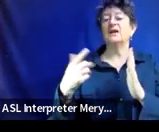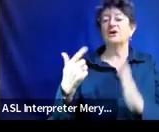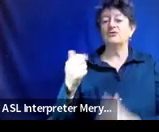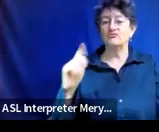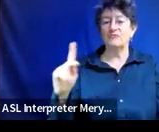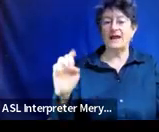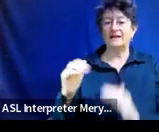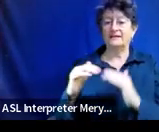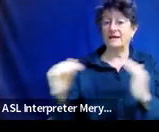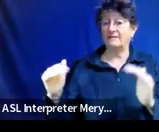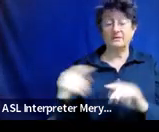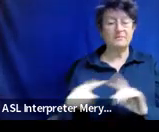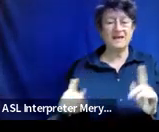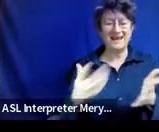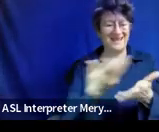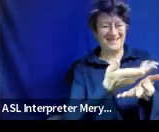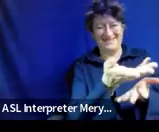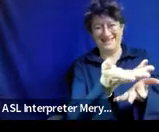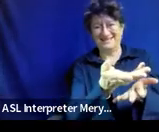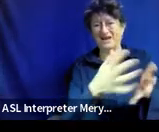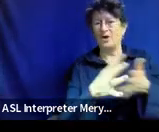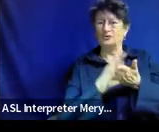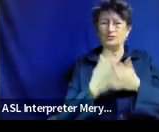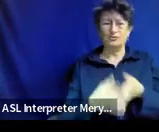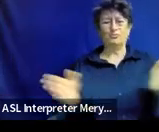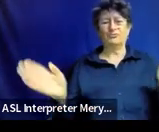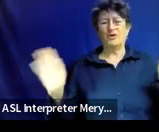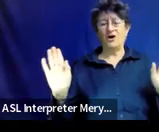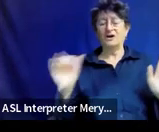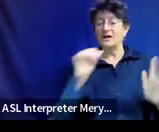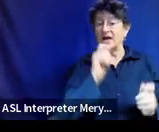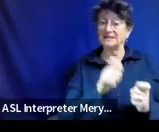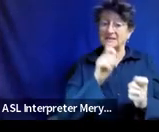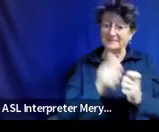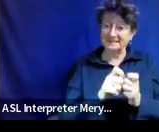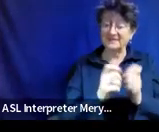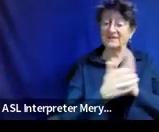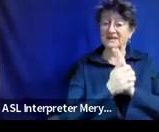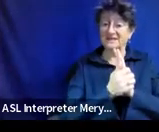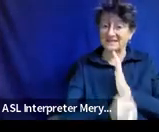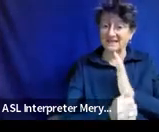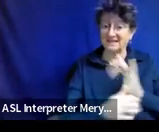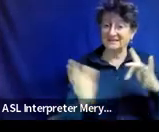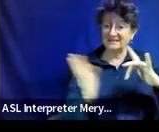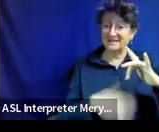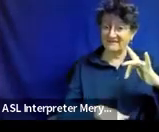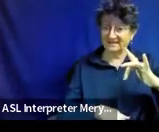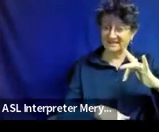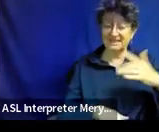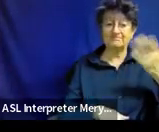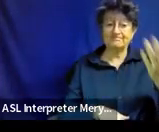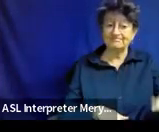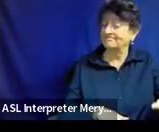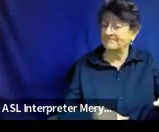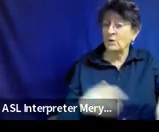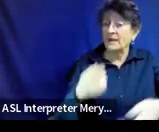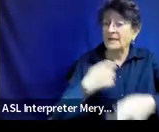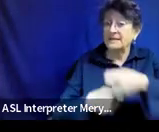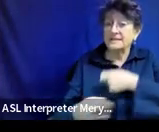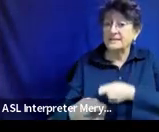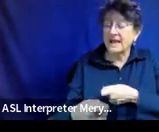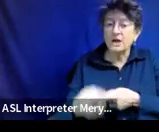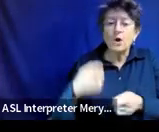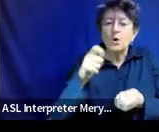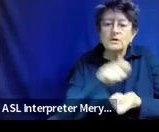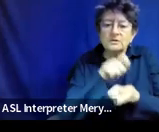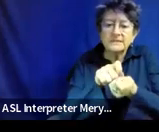measurable because it's not a specific skill deficit. So instead, what is it? Which reading skill